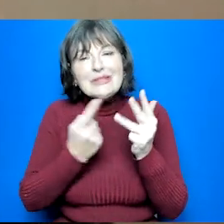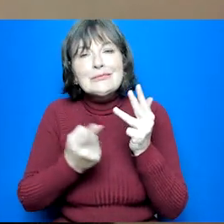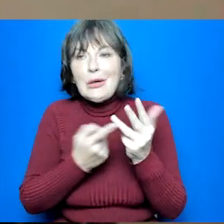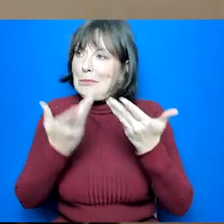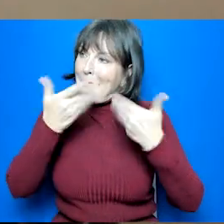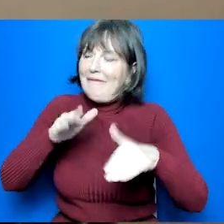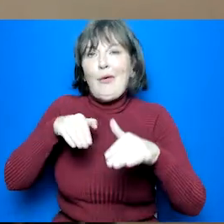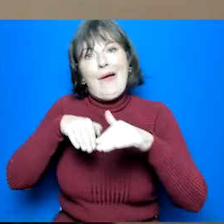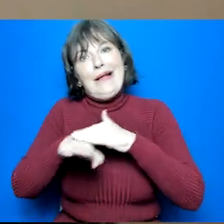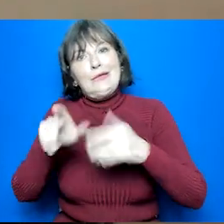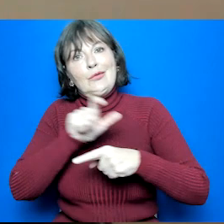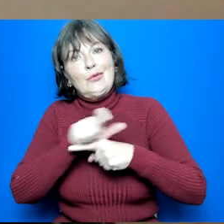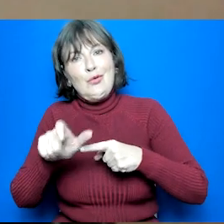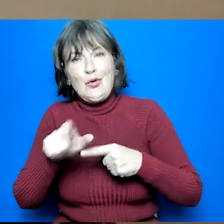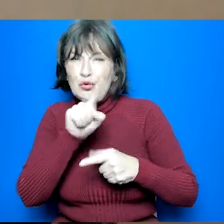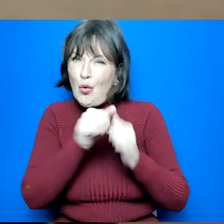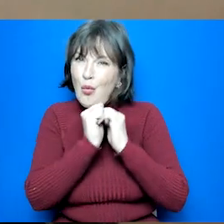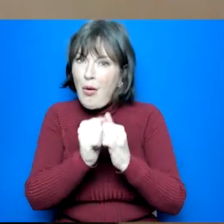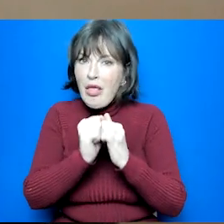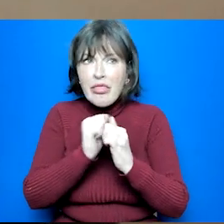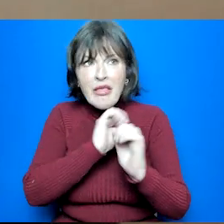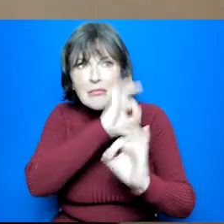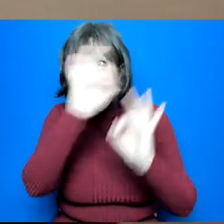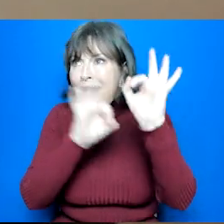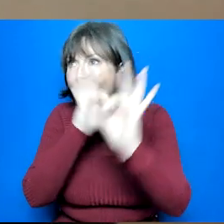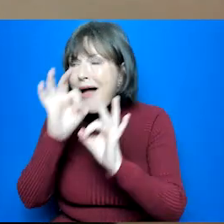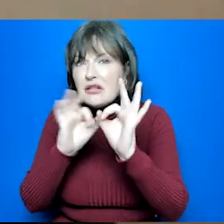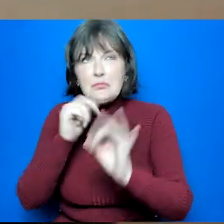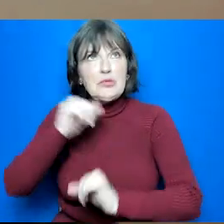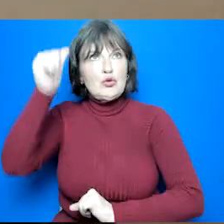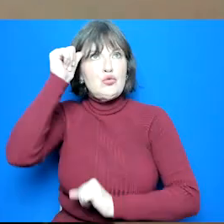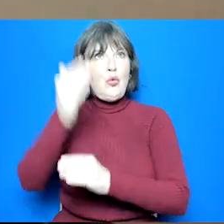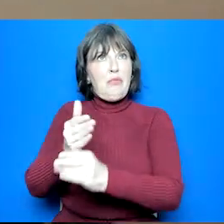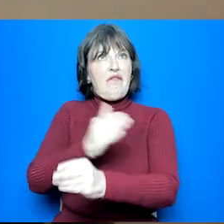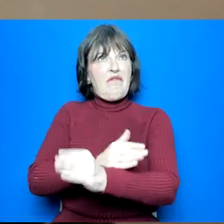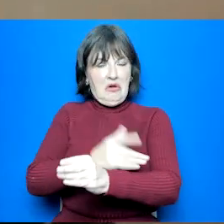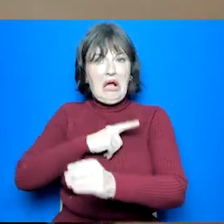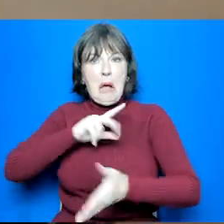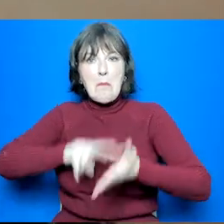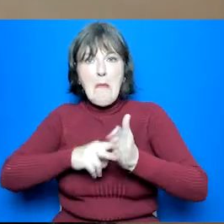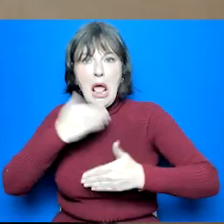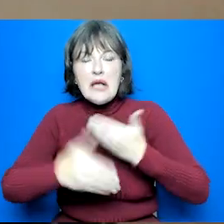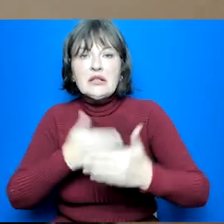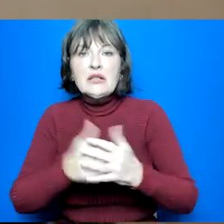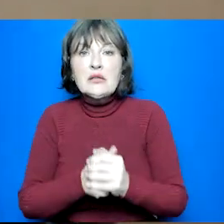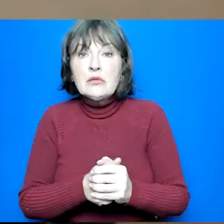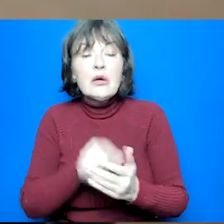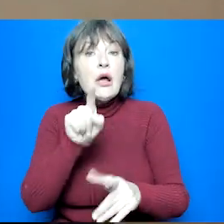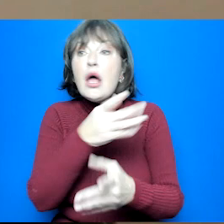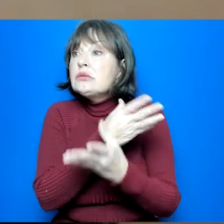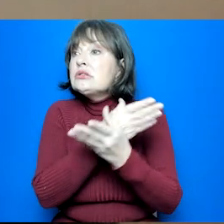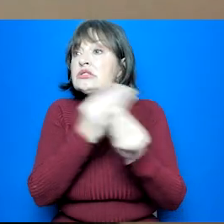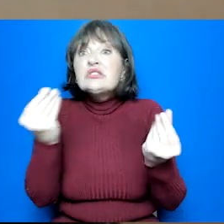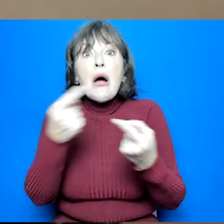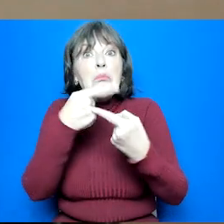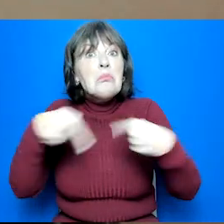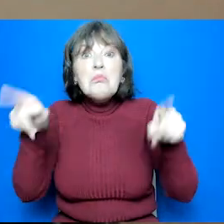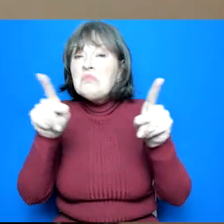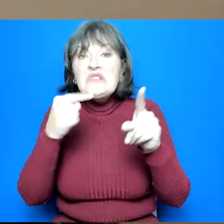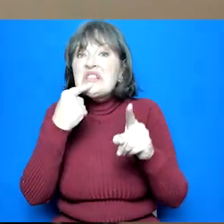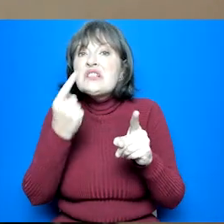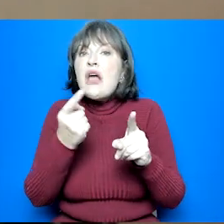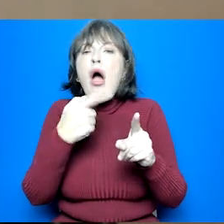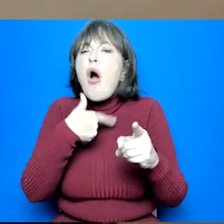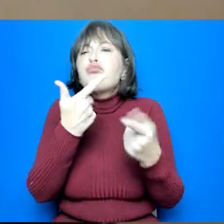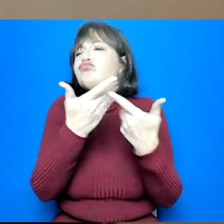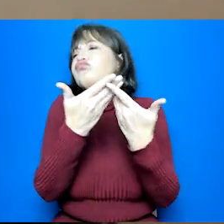that they get the chance to. A lot of courses won't list specific subjects they'll just say we want a range of hires so